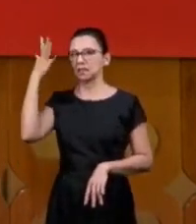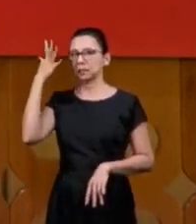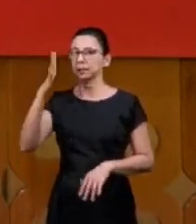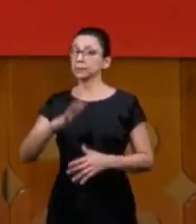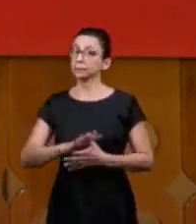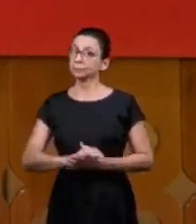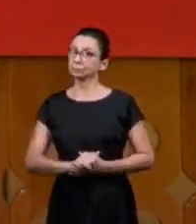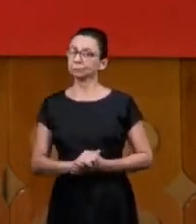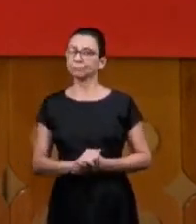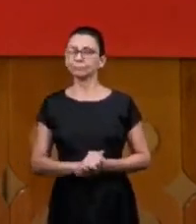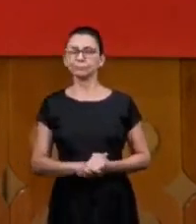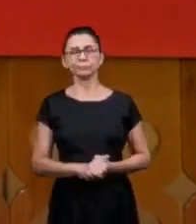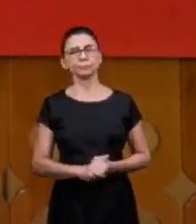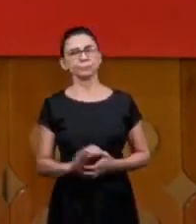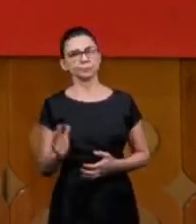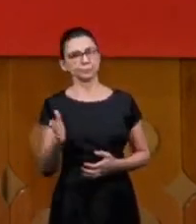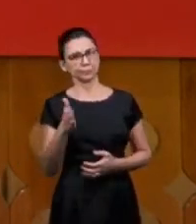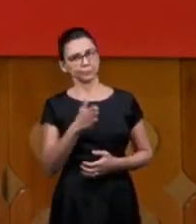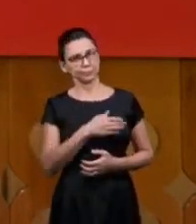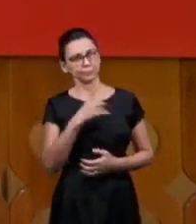with no objective look at this